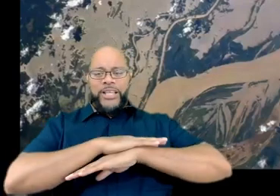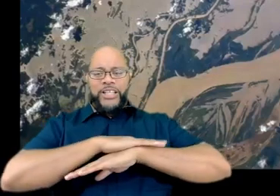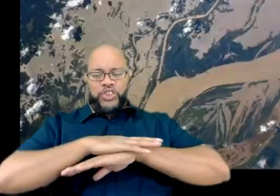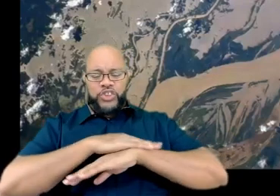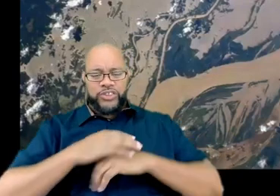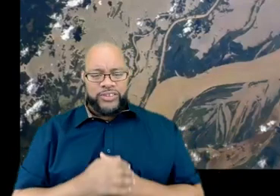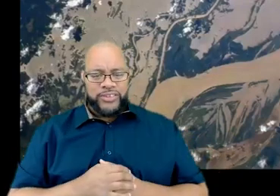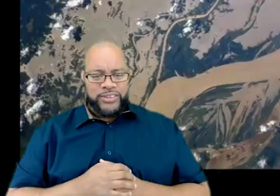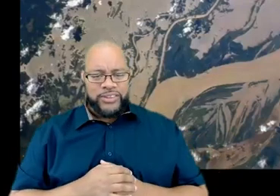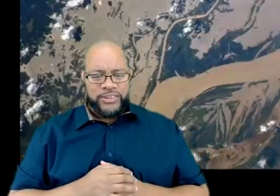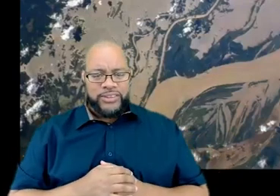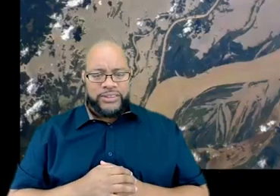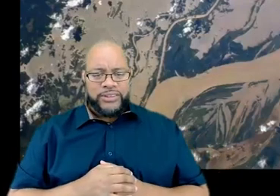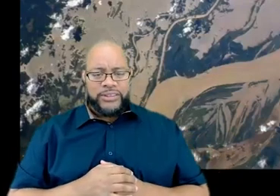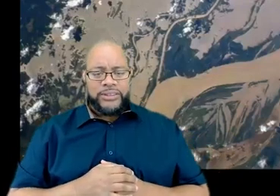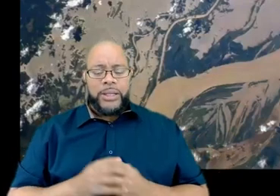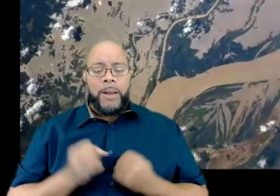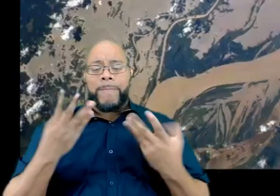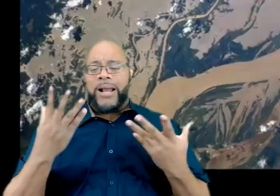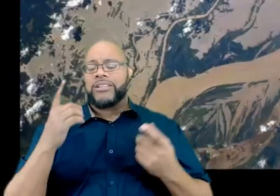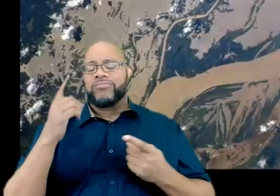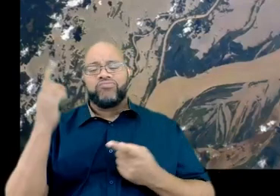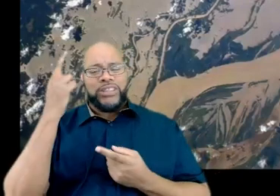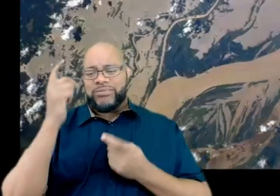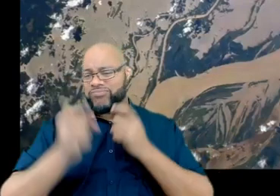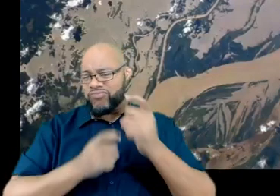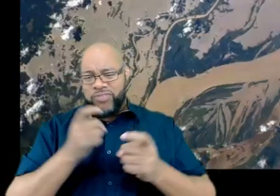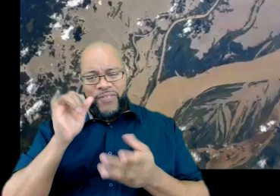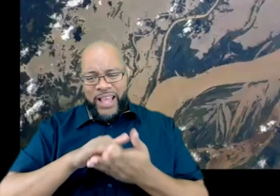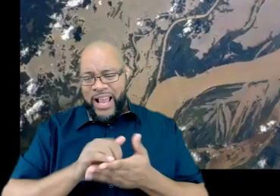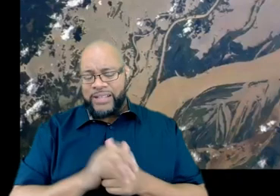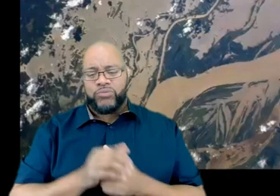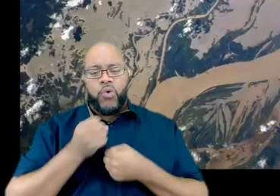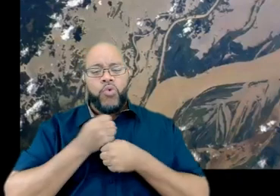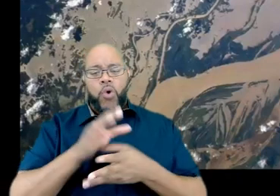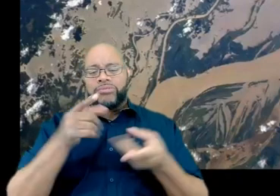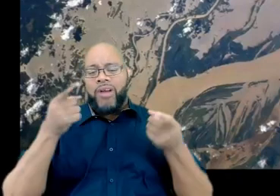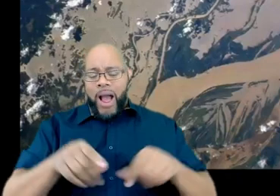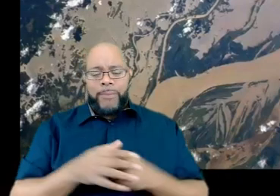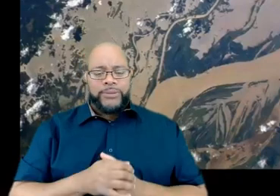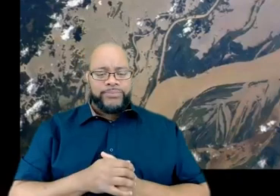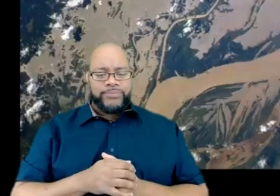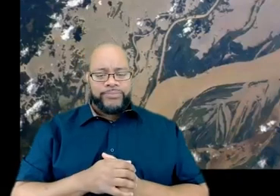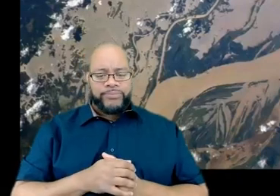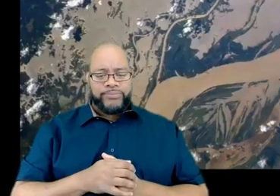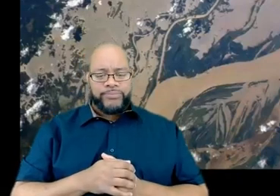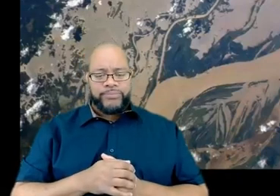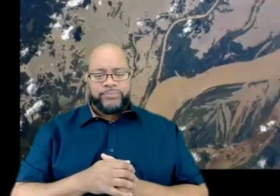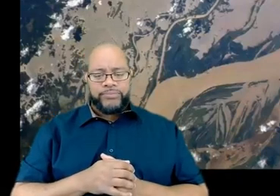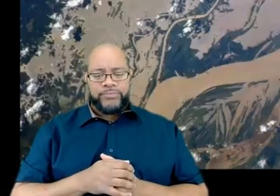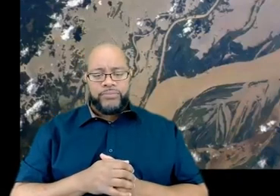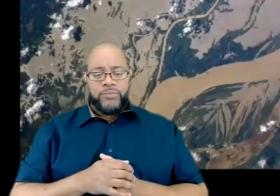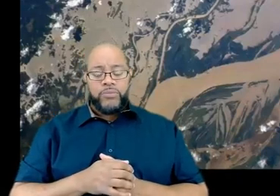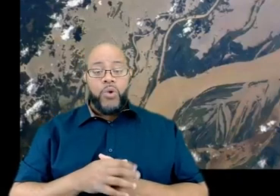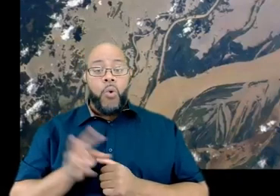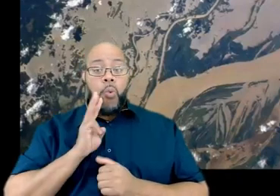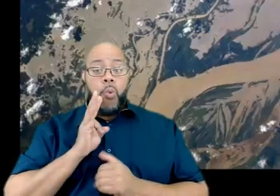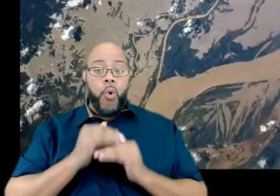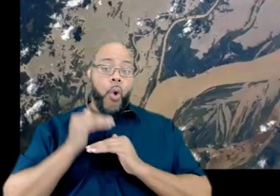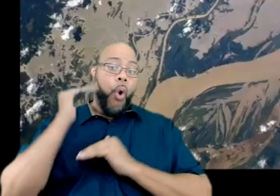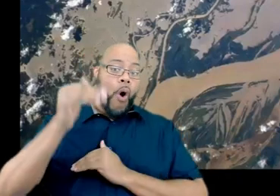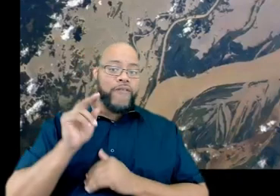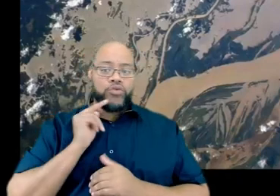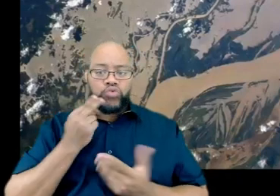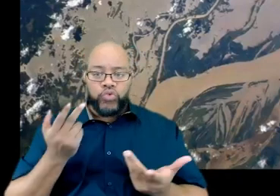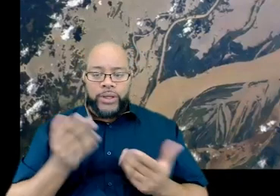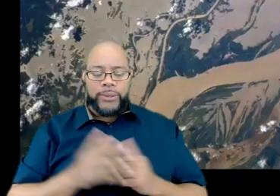So it could be a lot of contributing factors that can cause this from happening. Waters are over-neutrophied. So